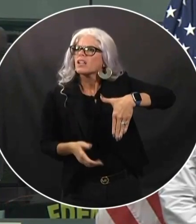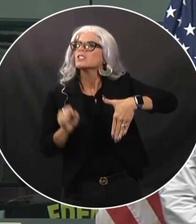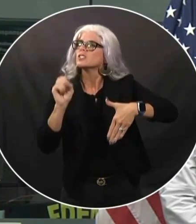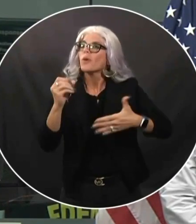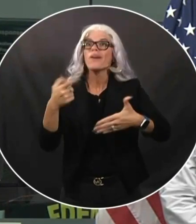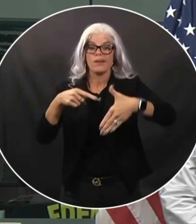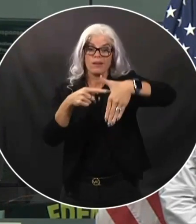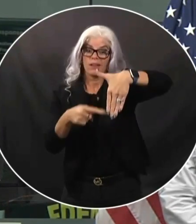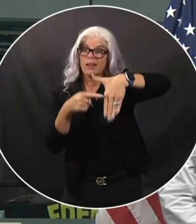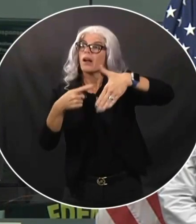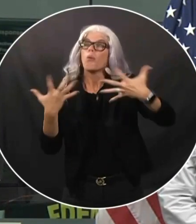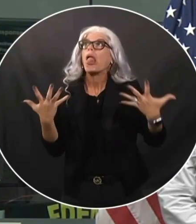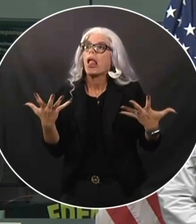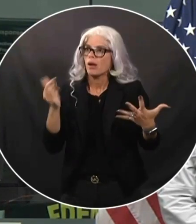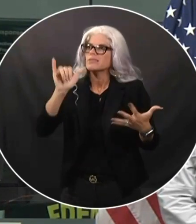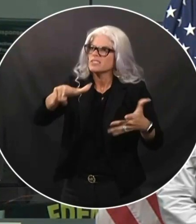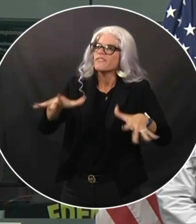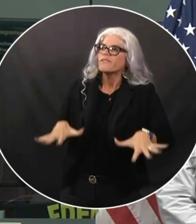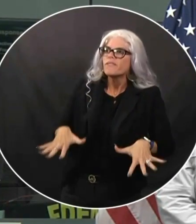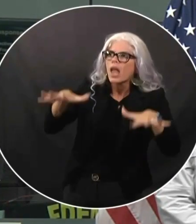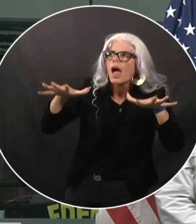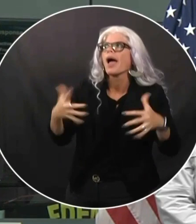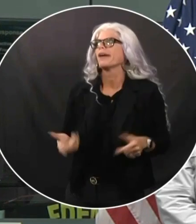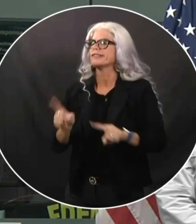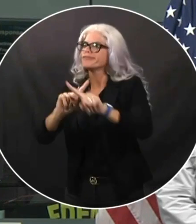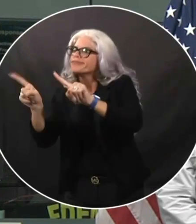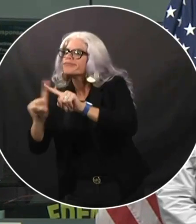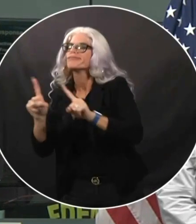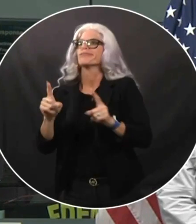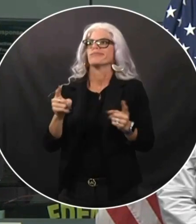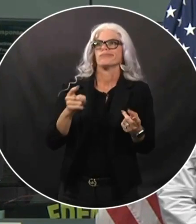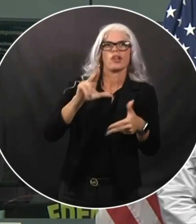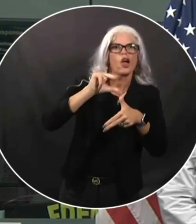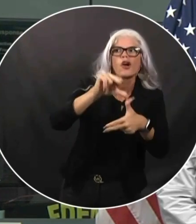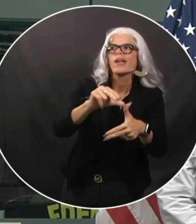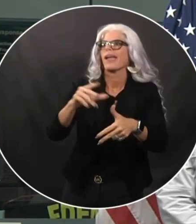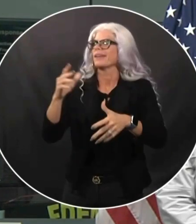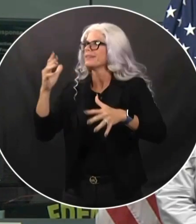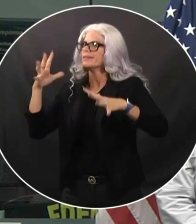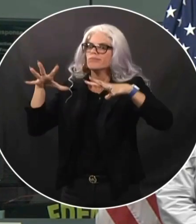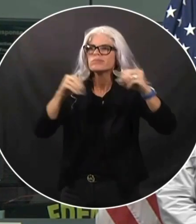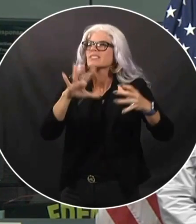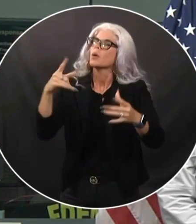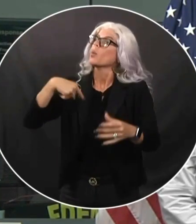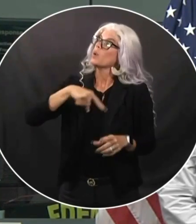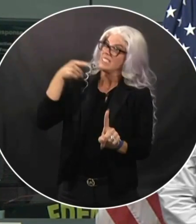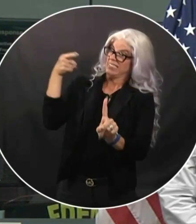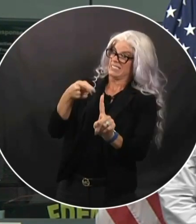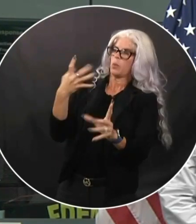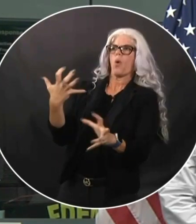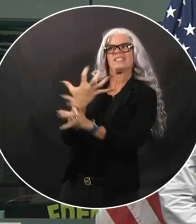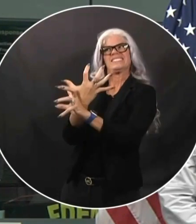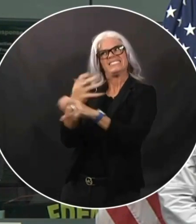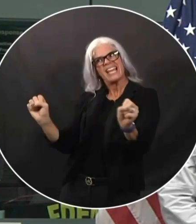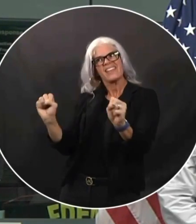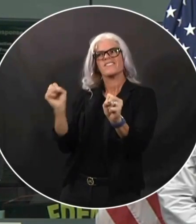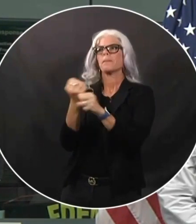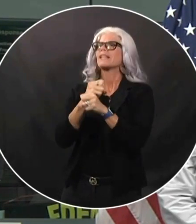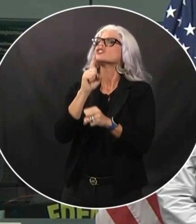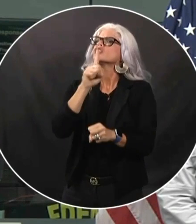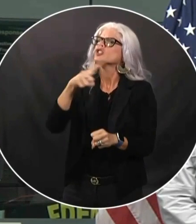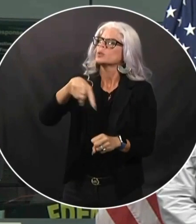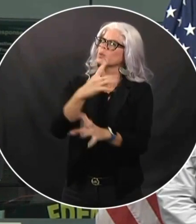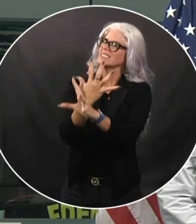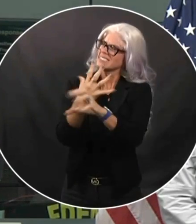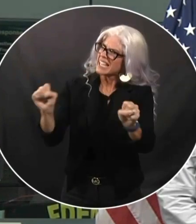a lot of different impacts from that. So we want everybody to be safe. We want people to weather the storm. And that ultimately